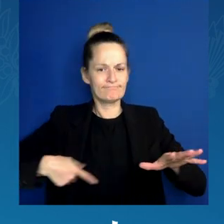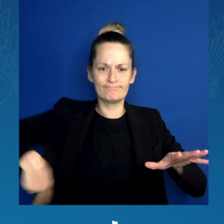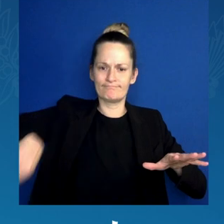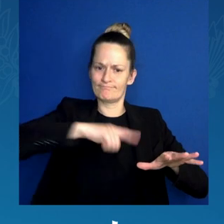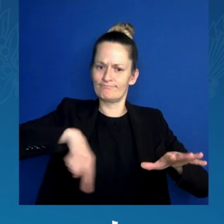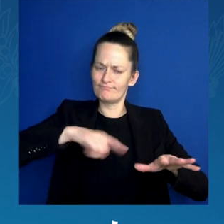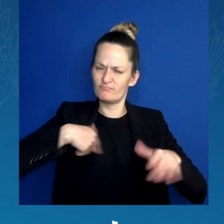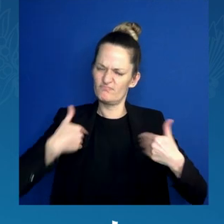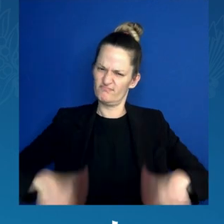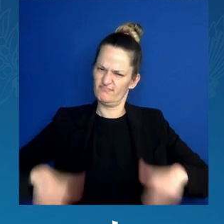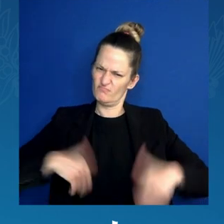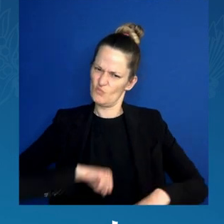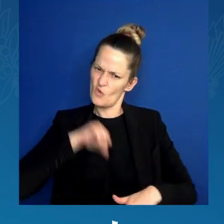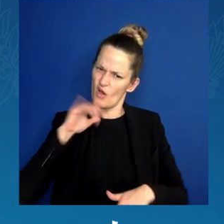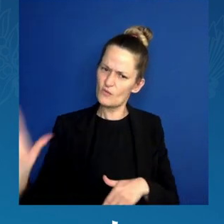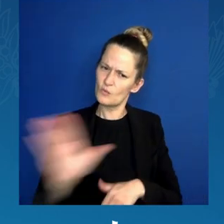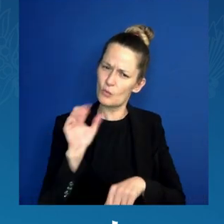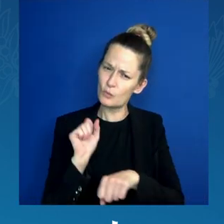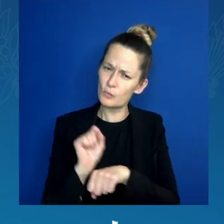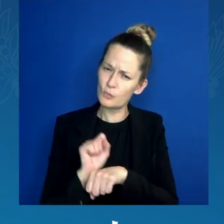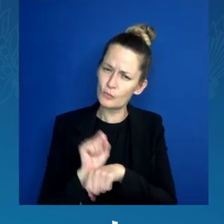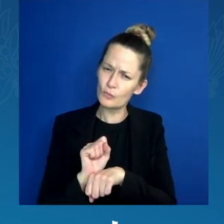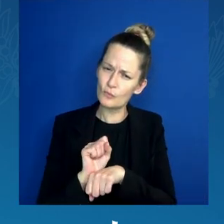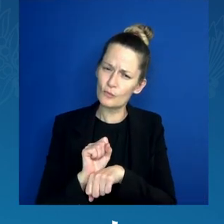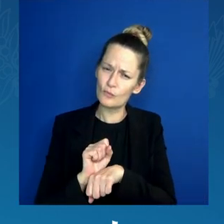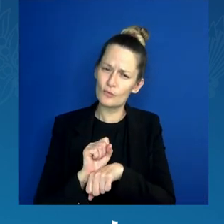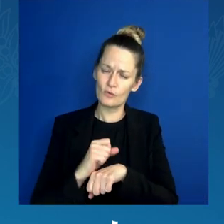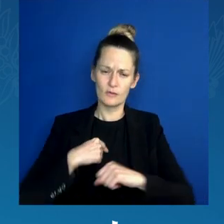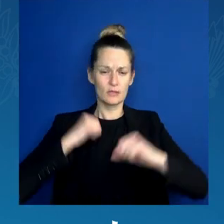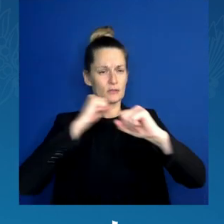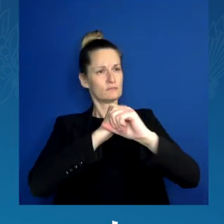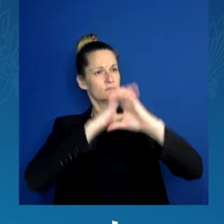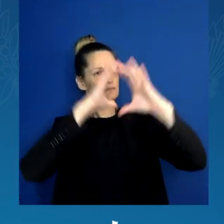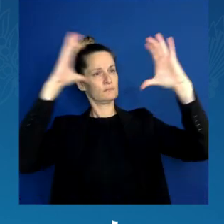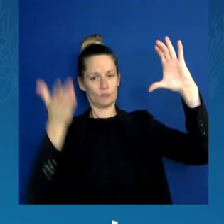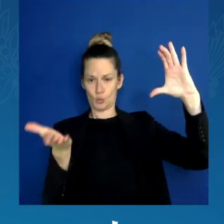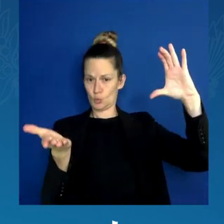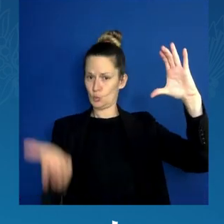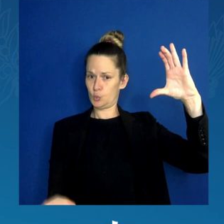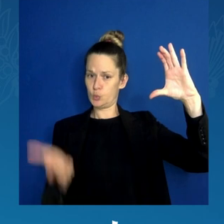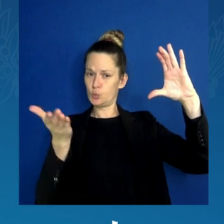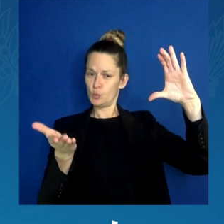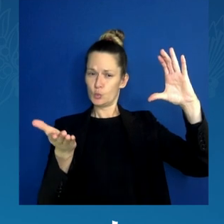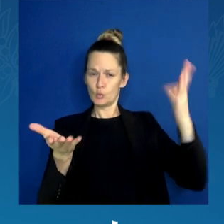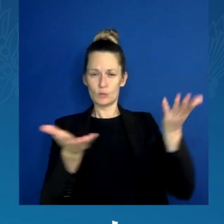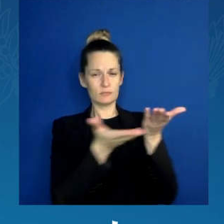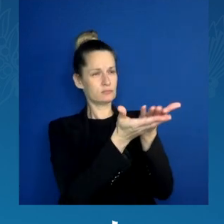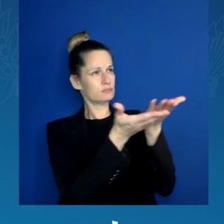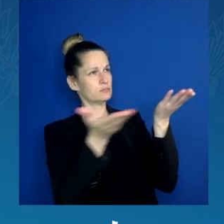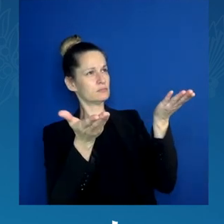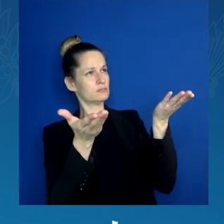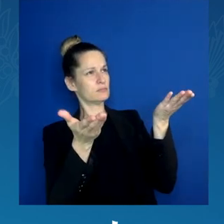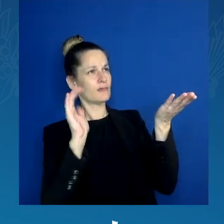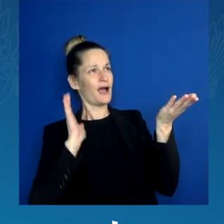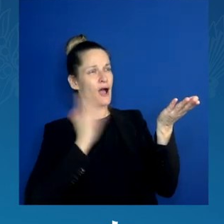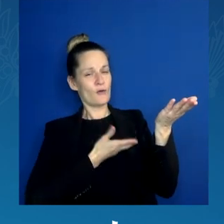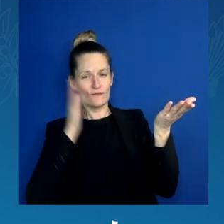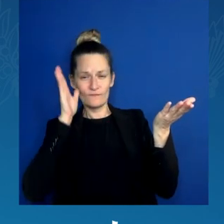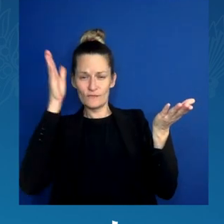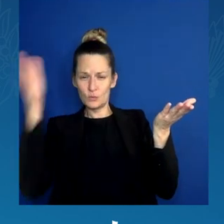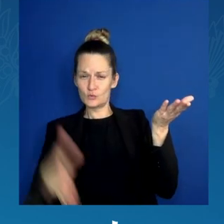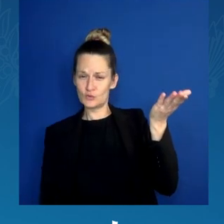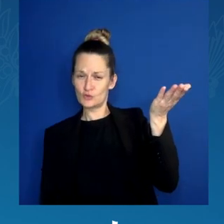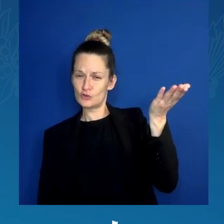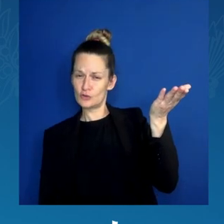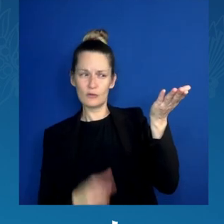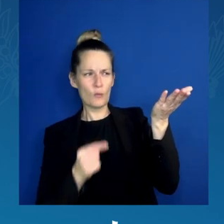think about so much about what our future will be and what it will require of each of us. You know, I just left